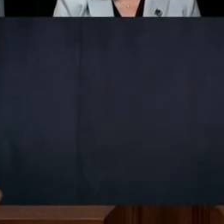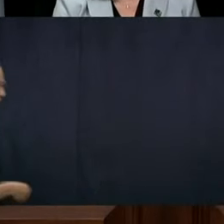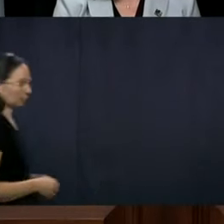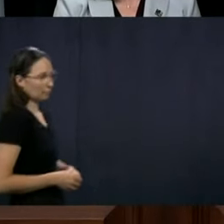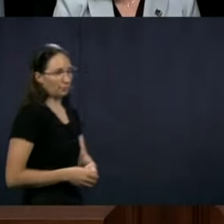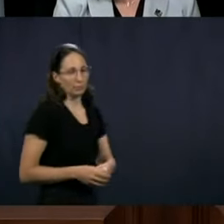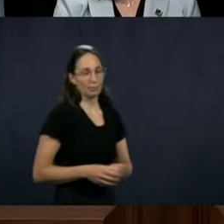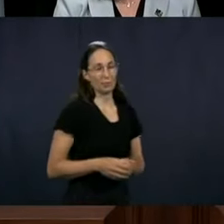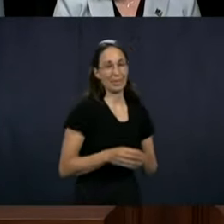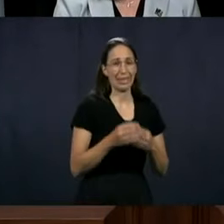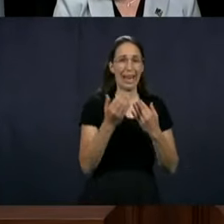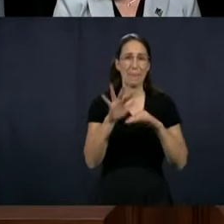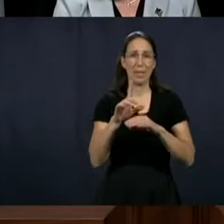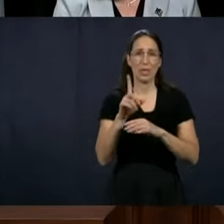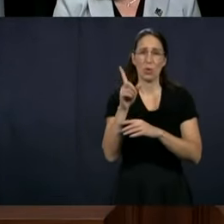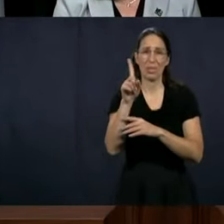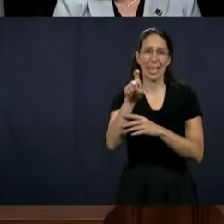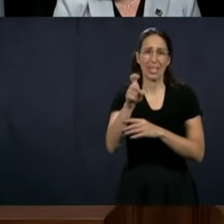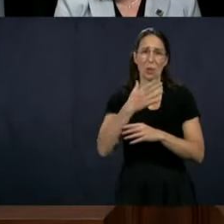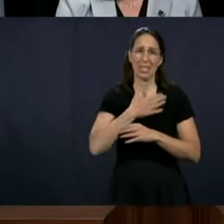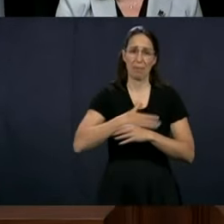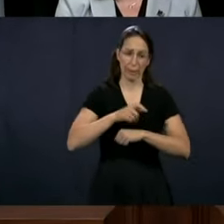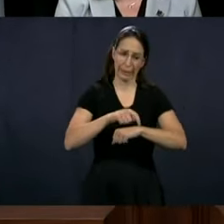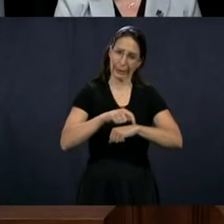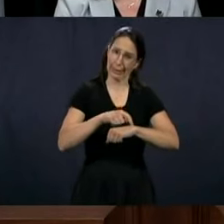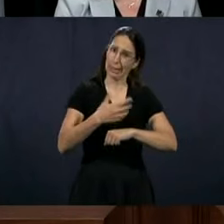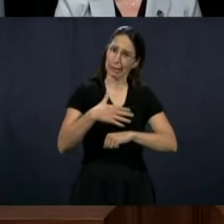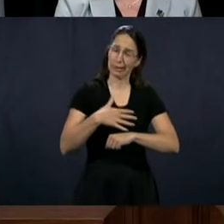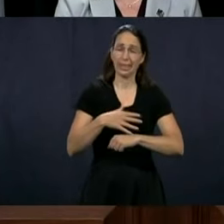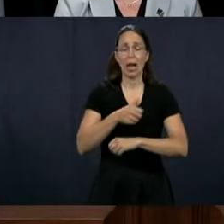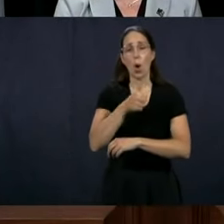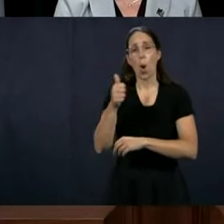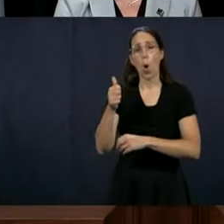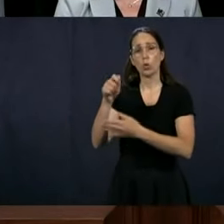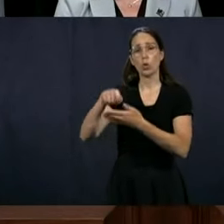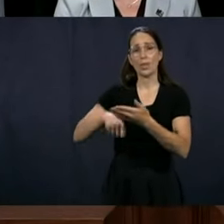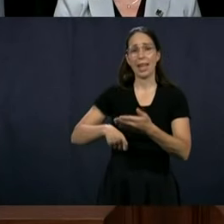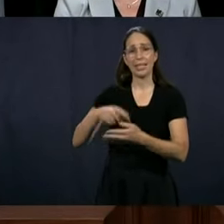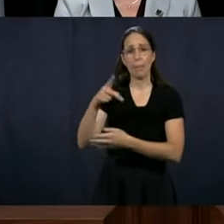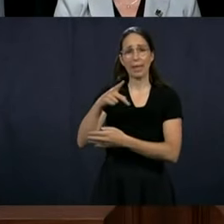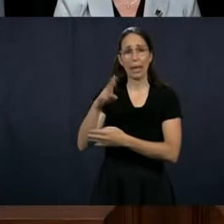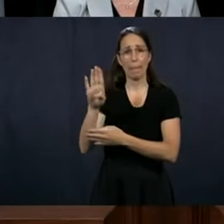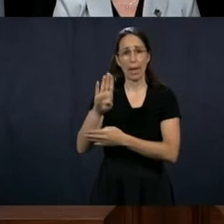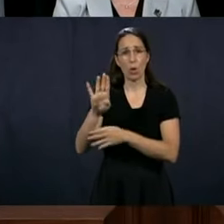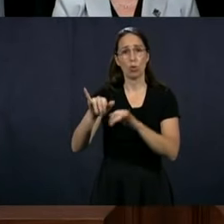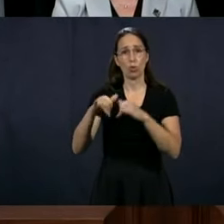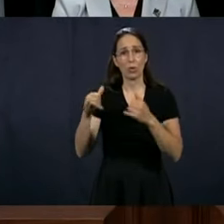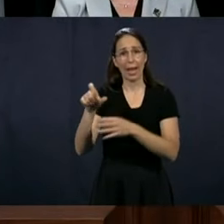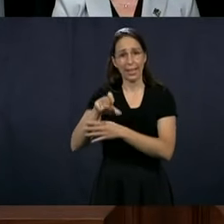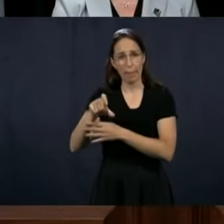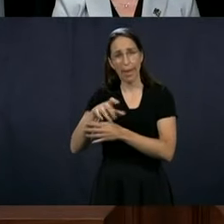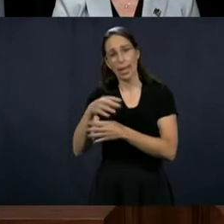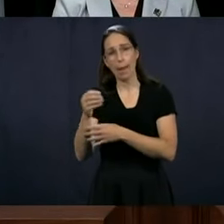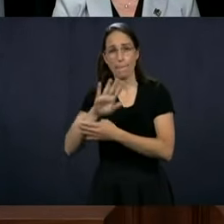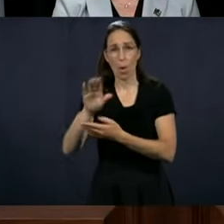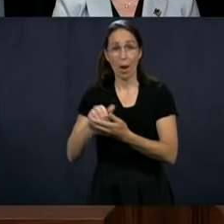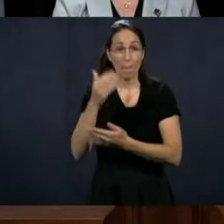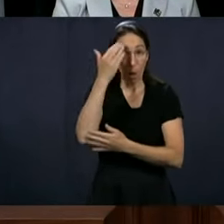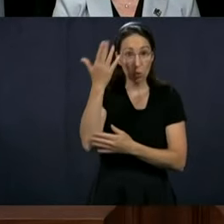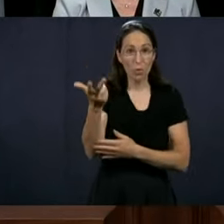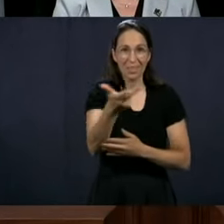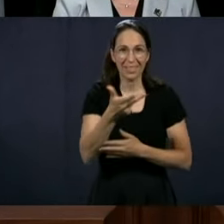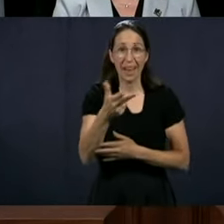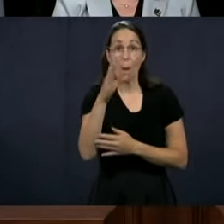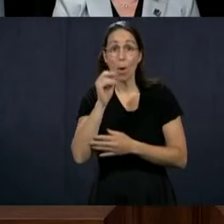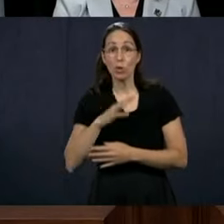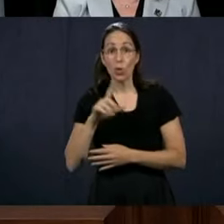to ask one question, one question, so that everyone has a chance. Patrick Belrose, Journal of Quebec, Journal of Montreal. Hello, everyone. Mr. Le Gault,